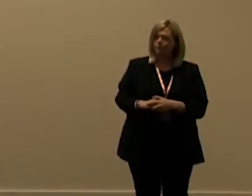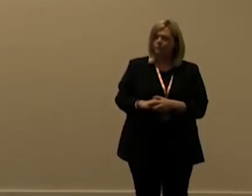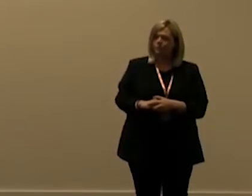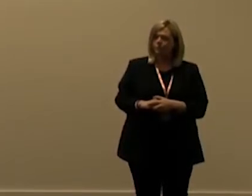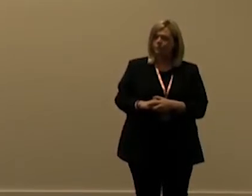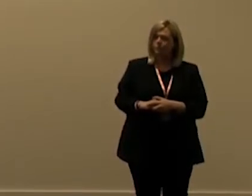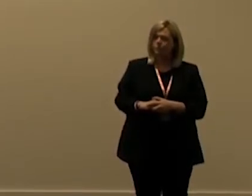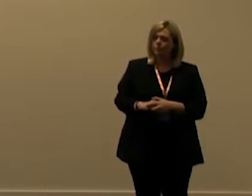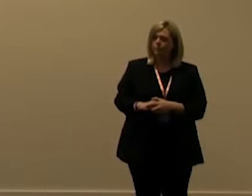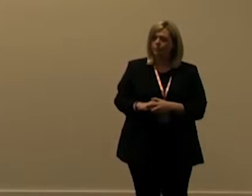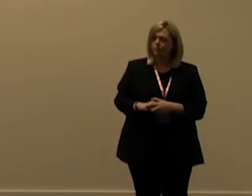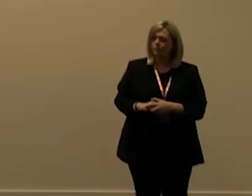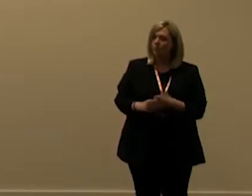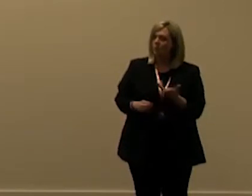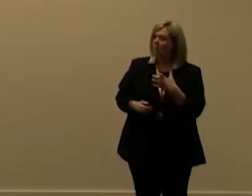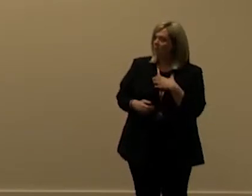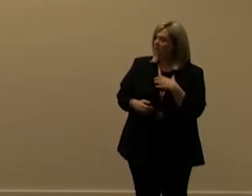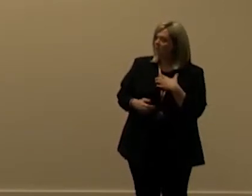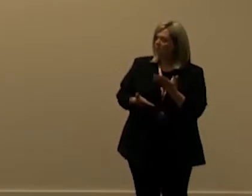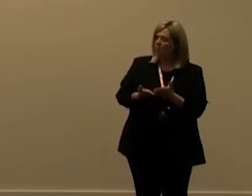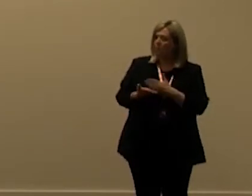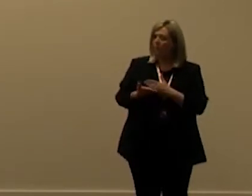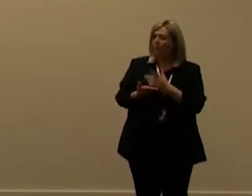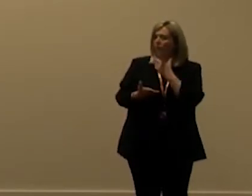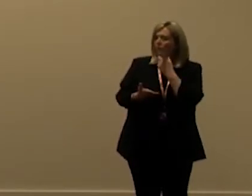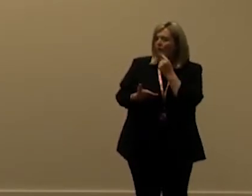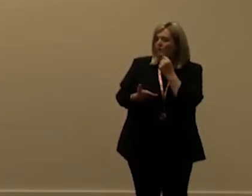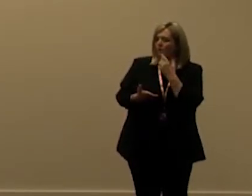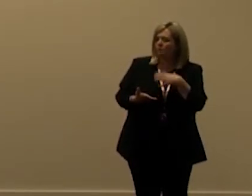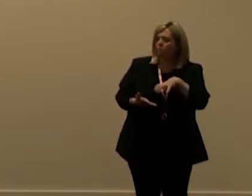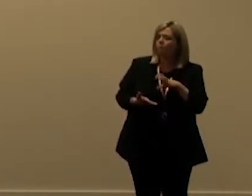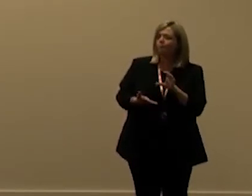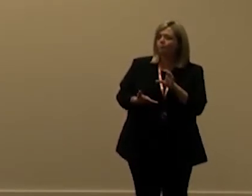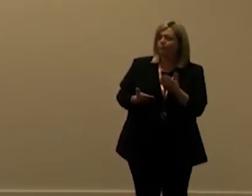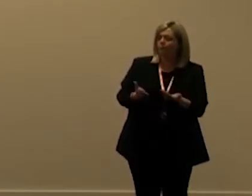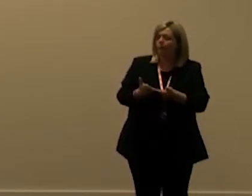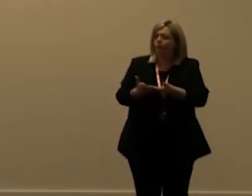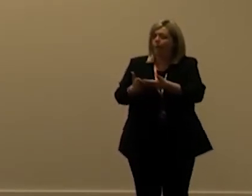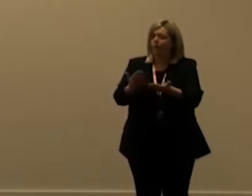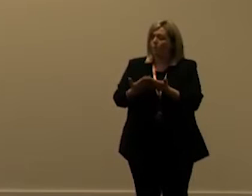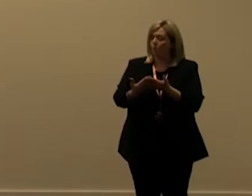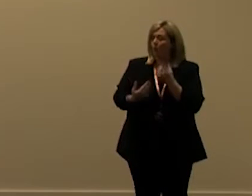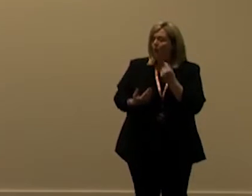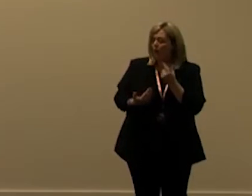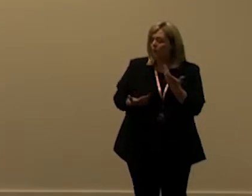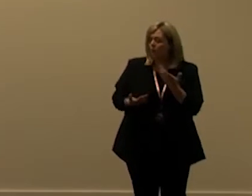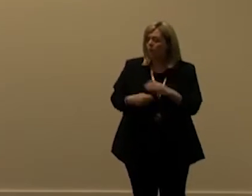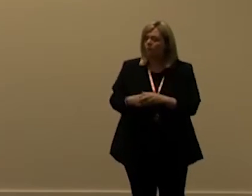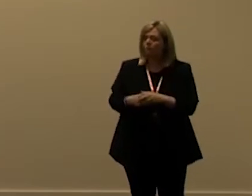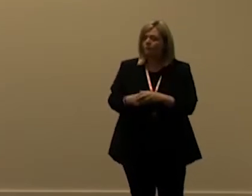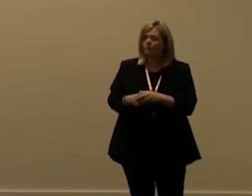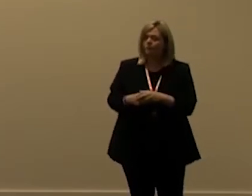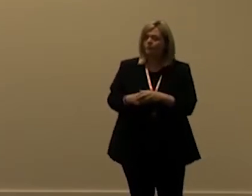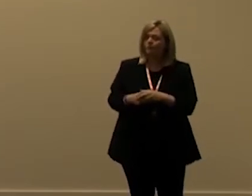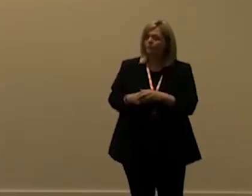so this is part of the capacity licensing model so you can buy more things into this as well um and um basically